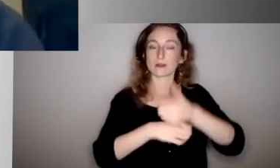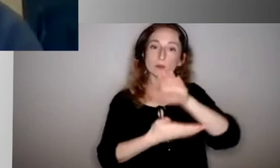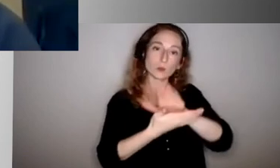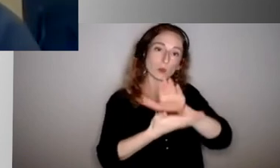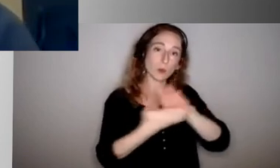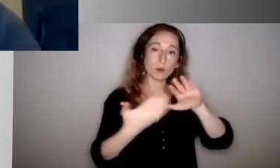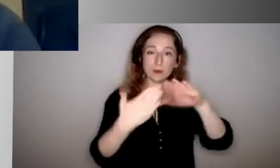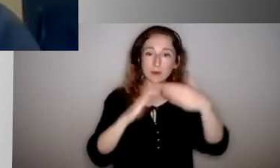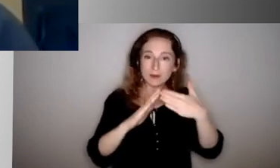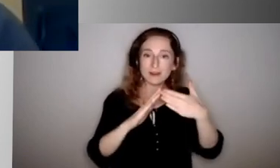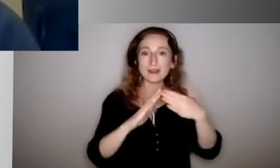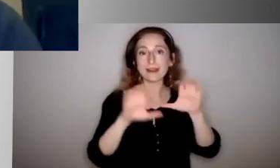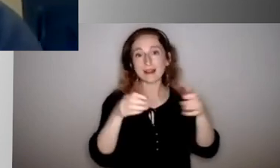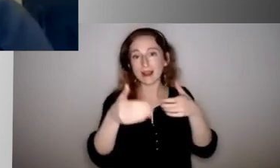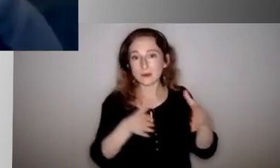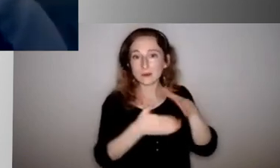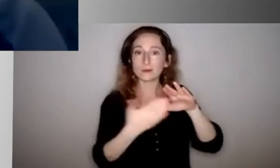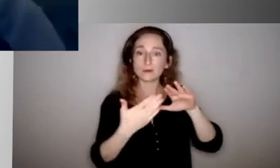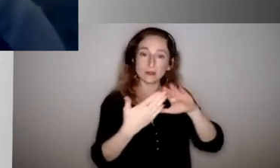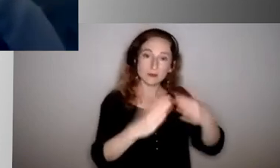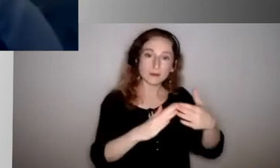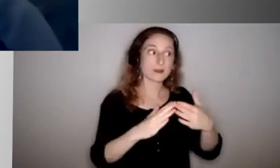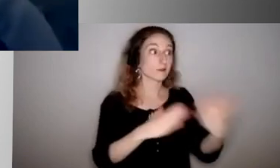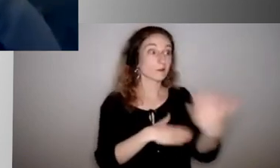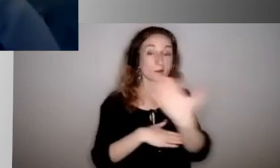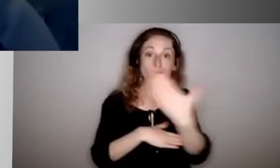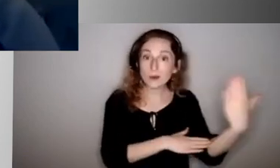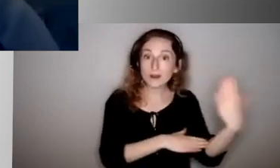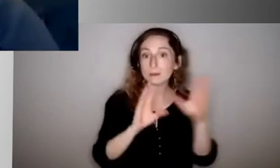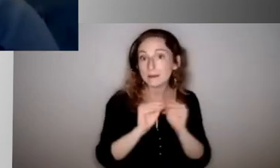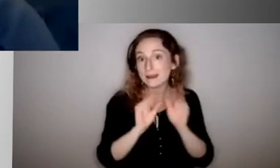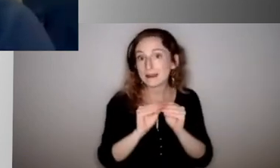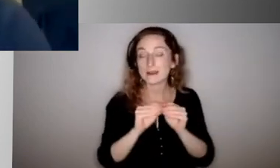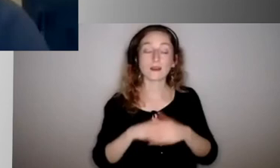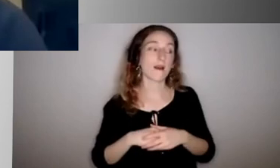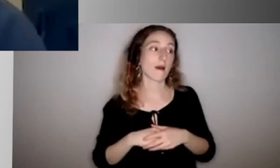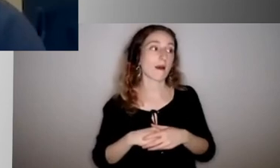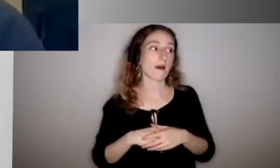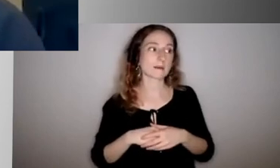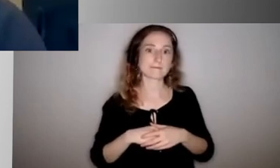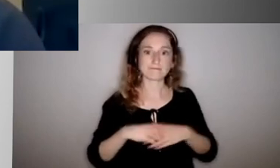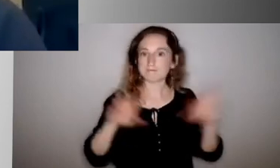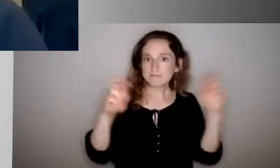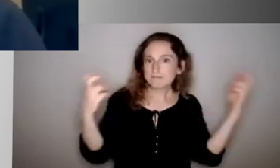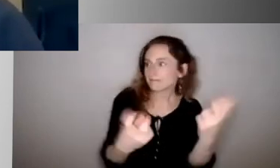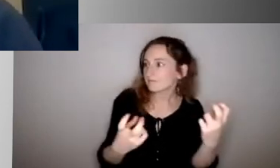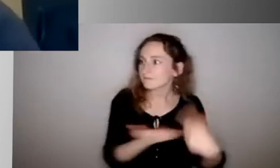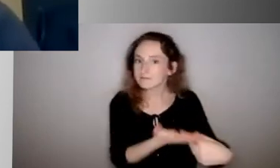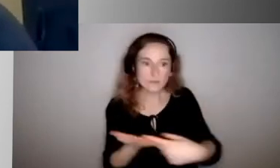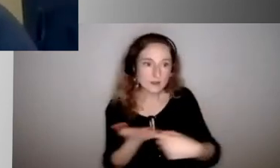community, right? Having a morning meeting, addressing, um, the thoughts and feelings, um, you know, children are so attuned to